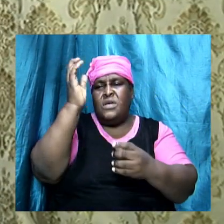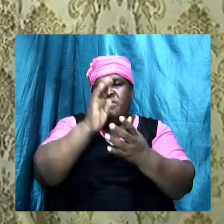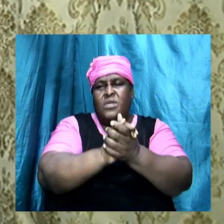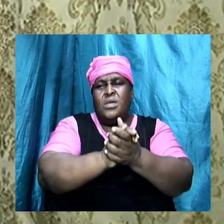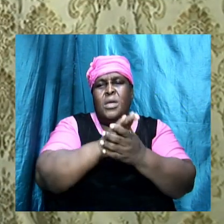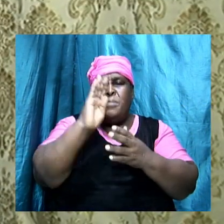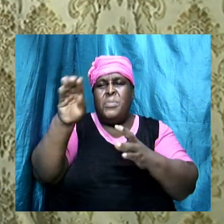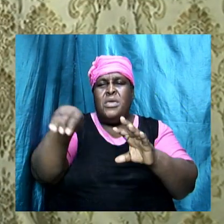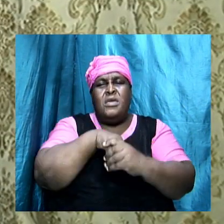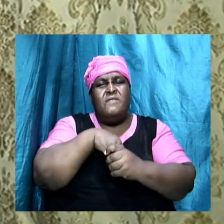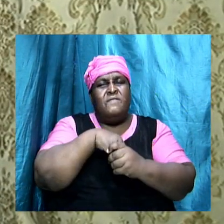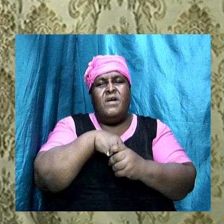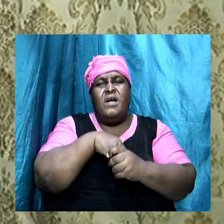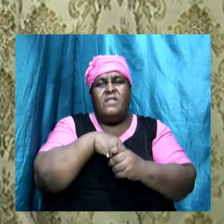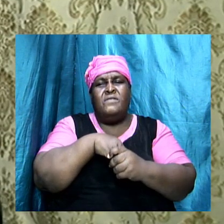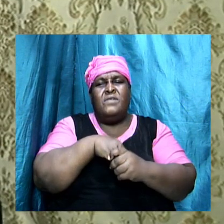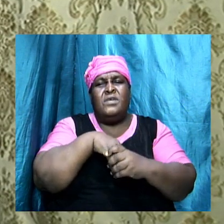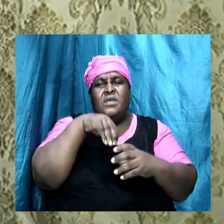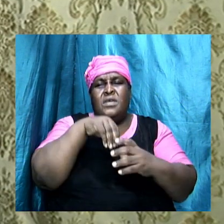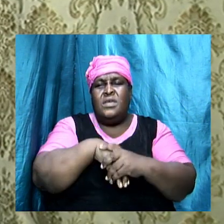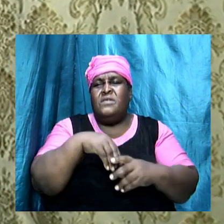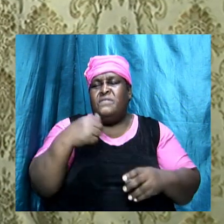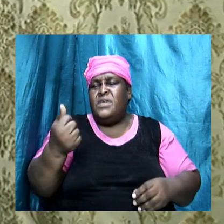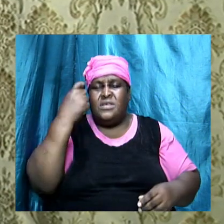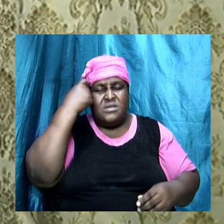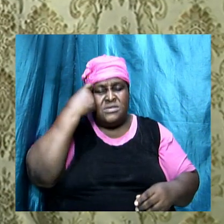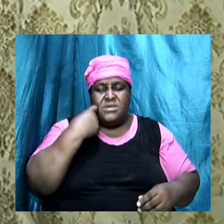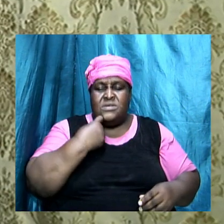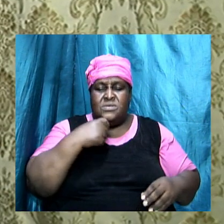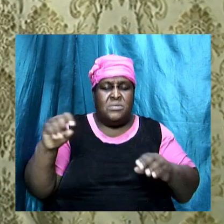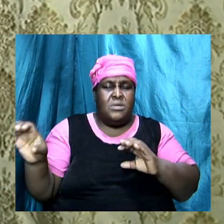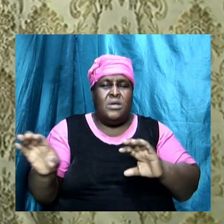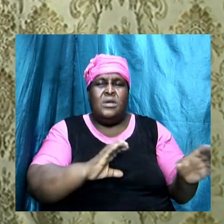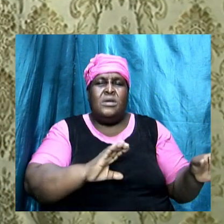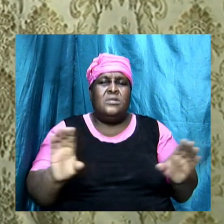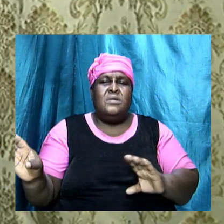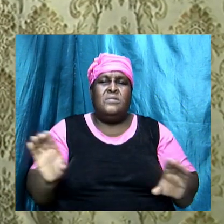involved in any type of sexual activities.